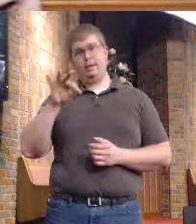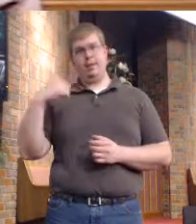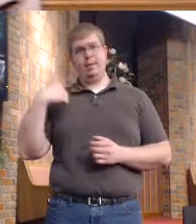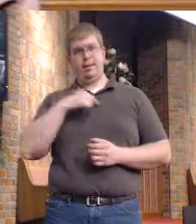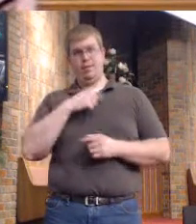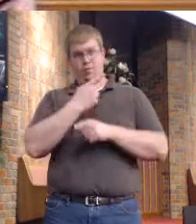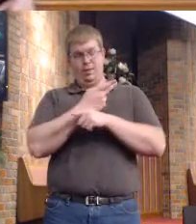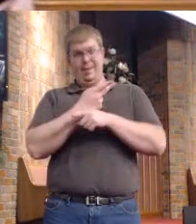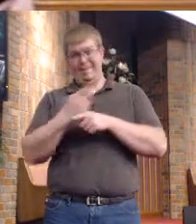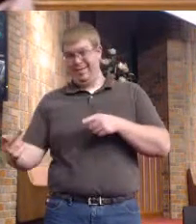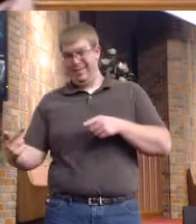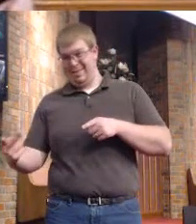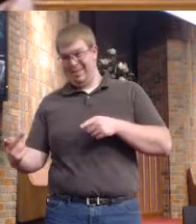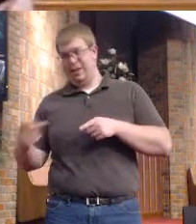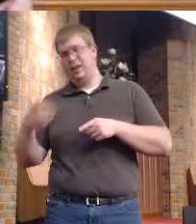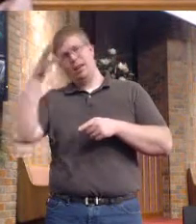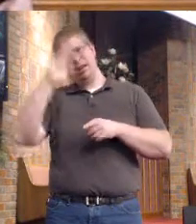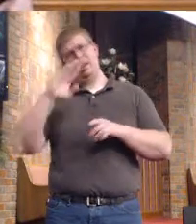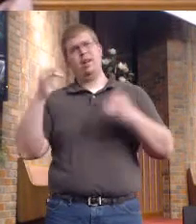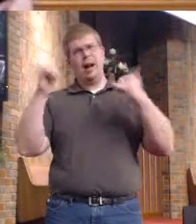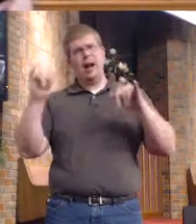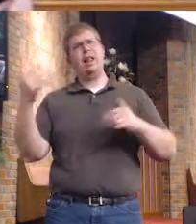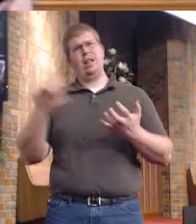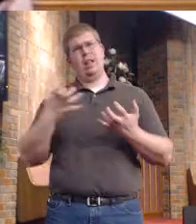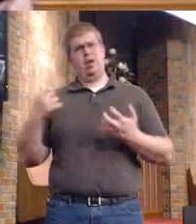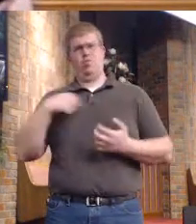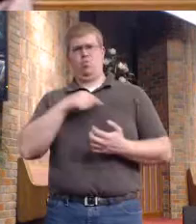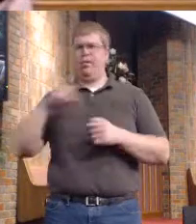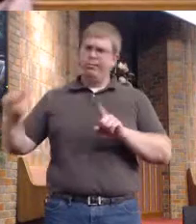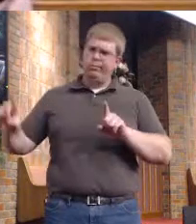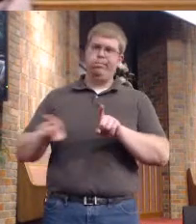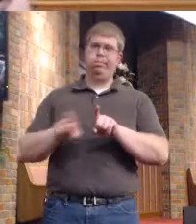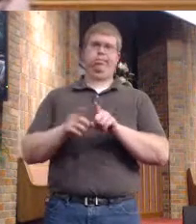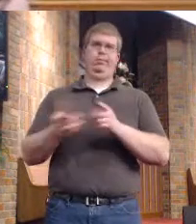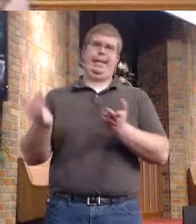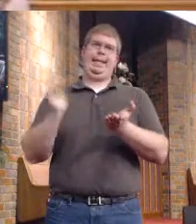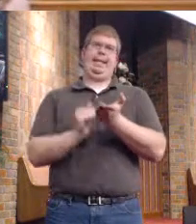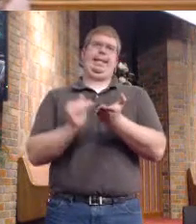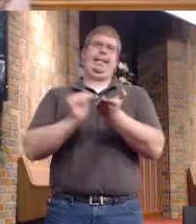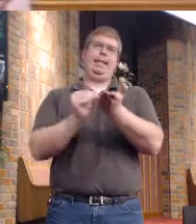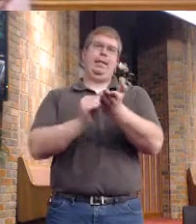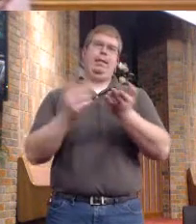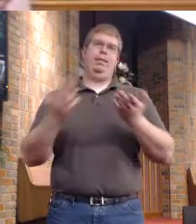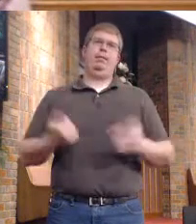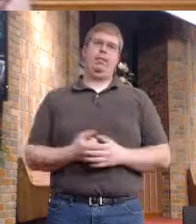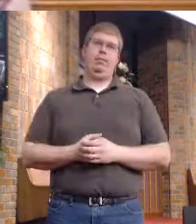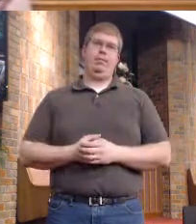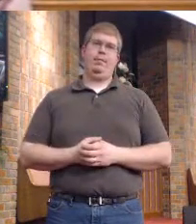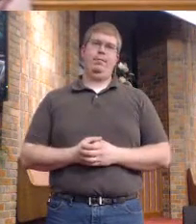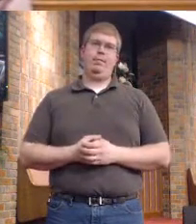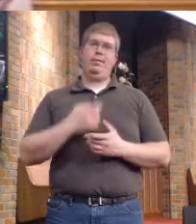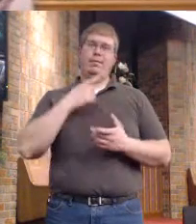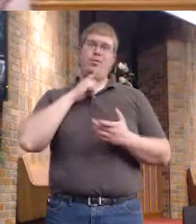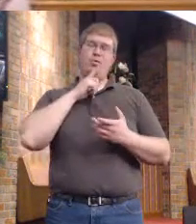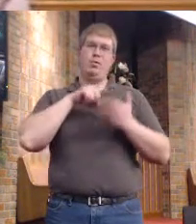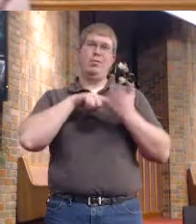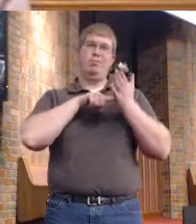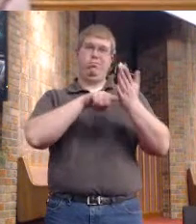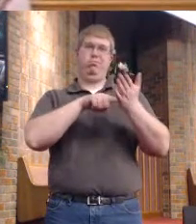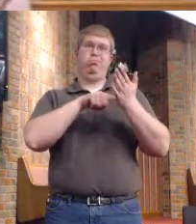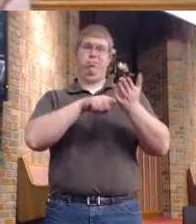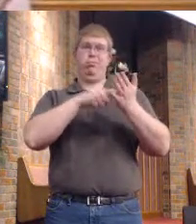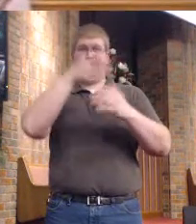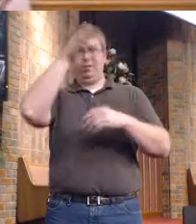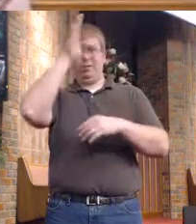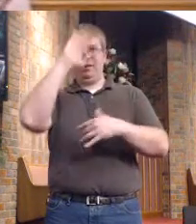back is the hallmark of the love of God. Now there are times